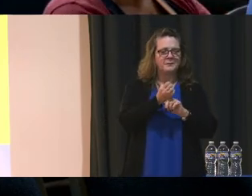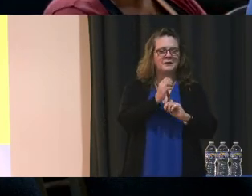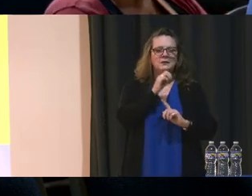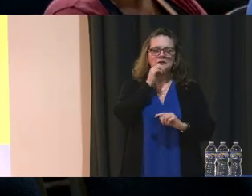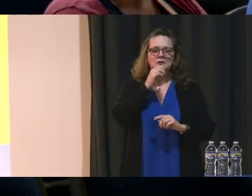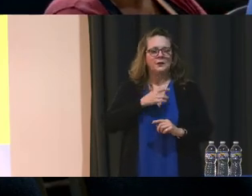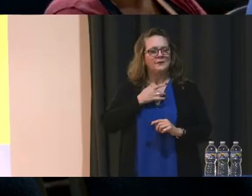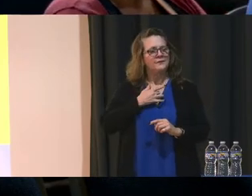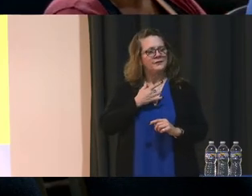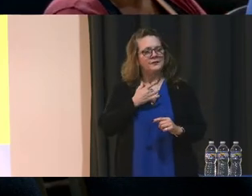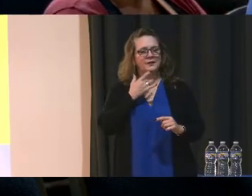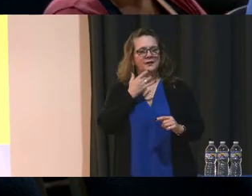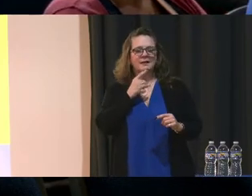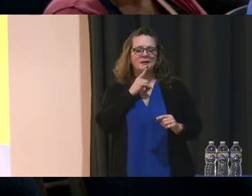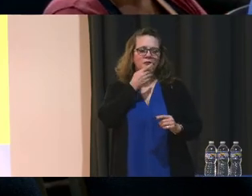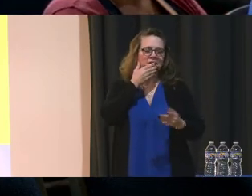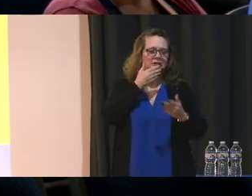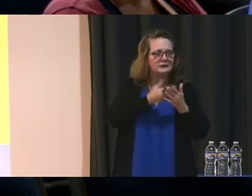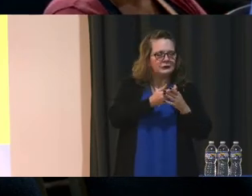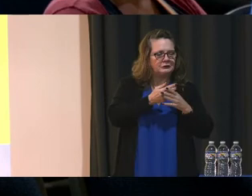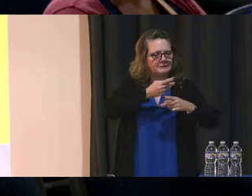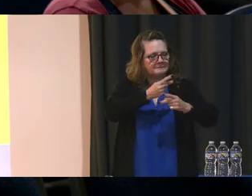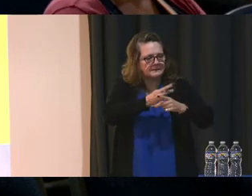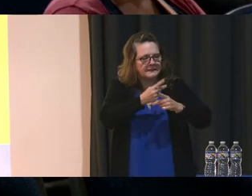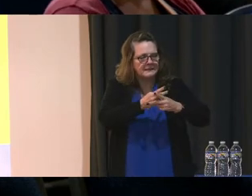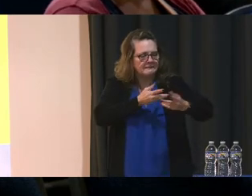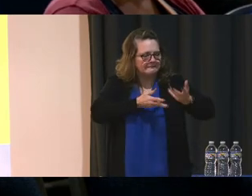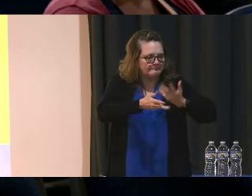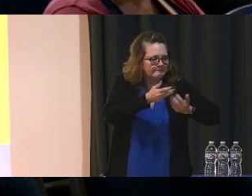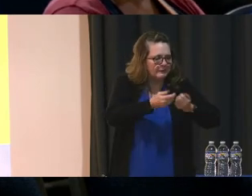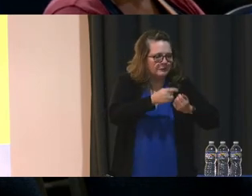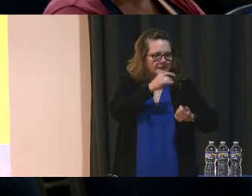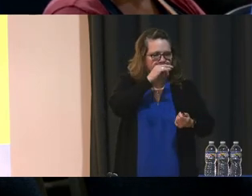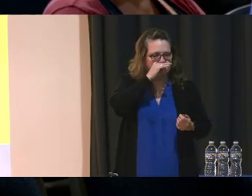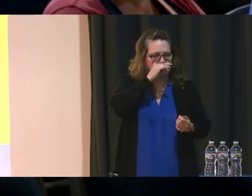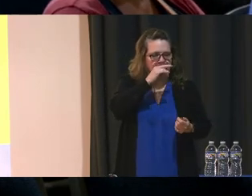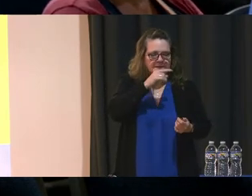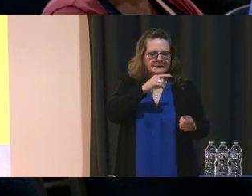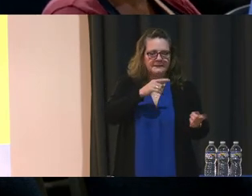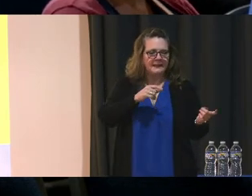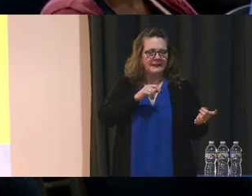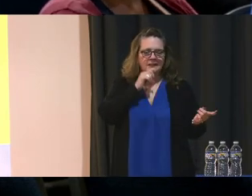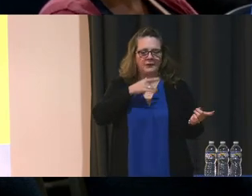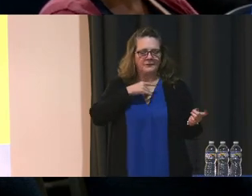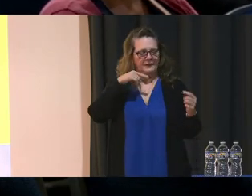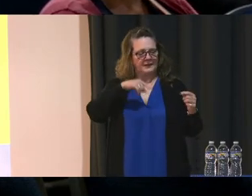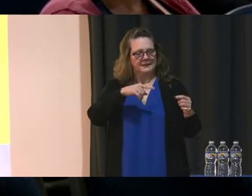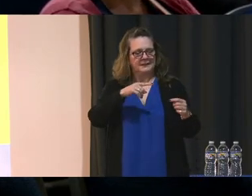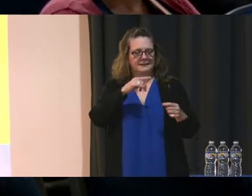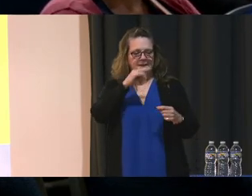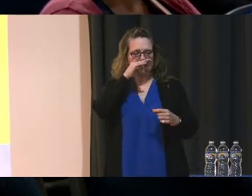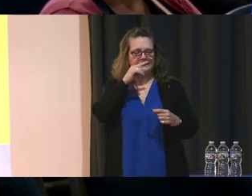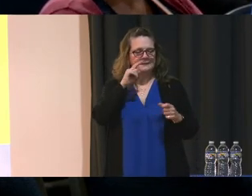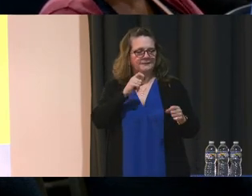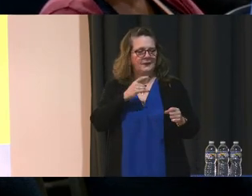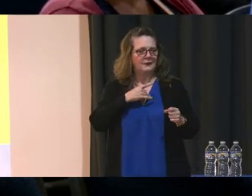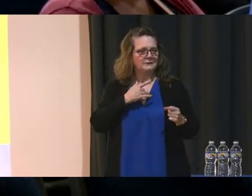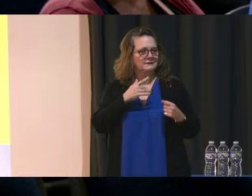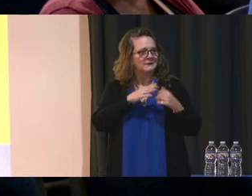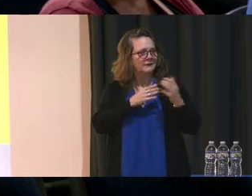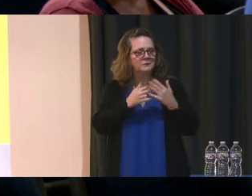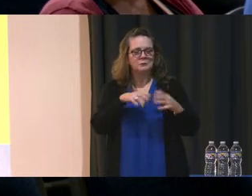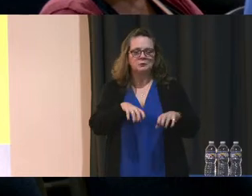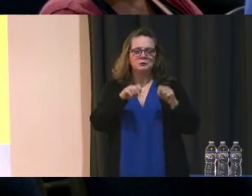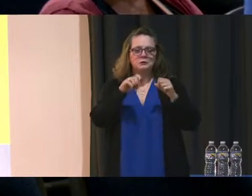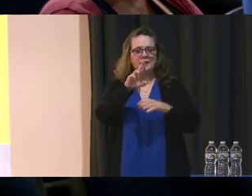and don't feel like students are able to be creative and take risks. So, my question is whether the district